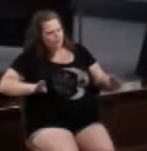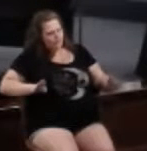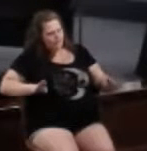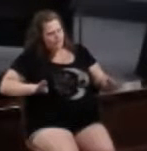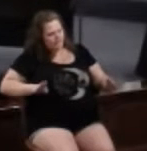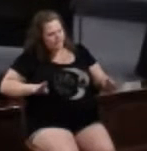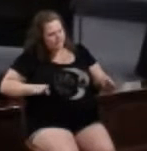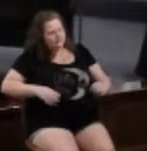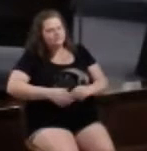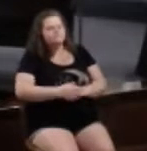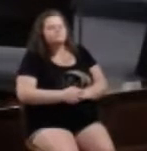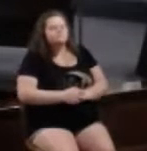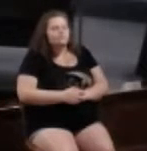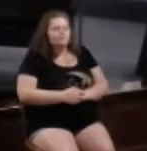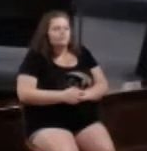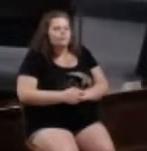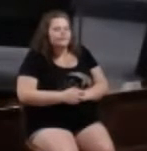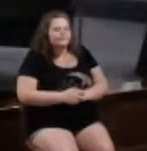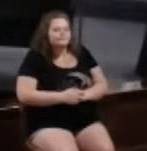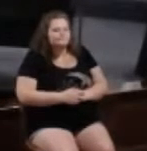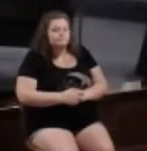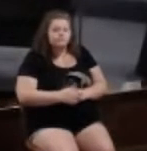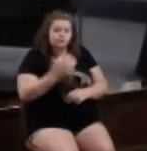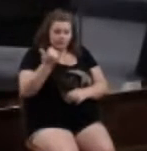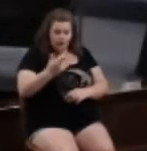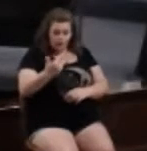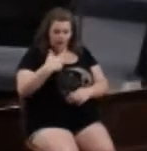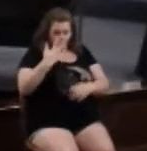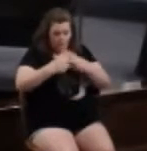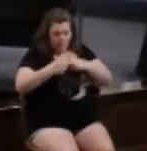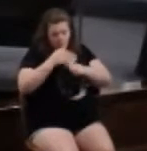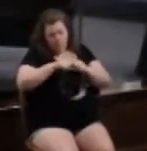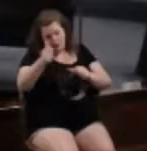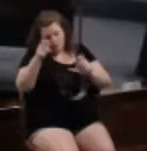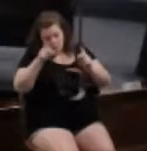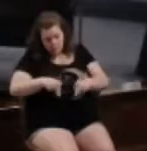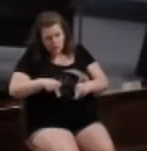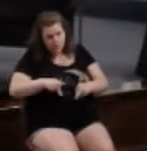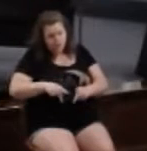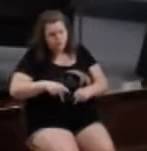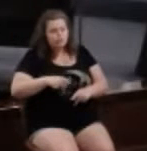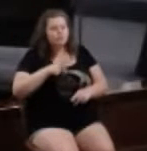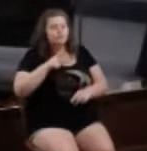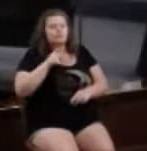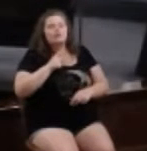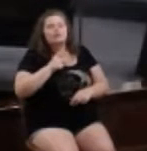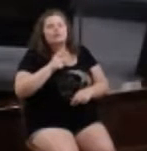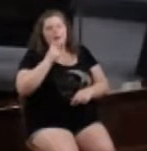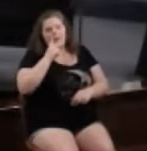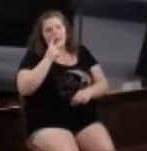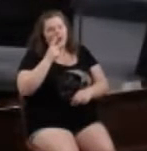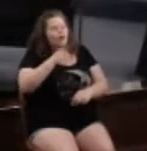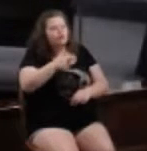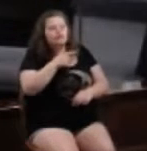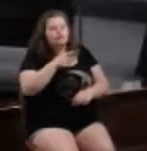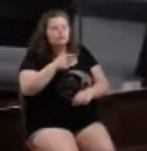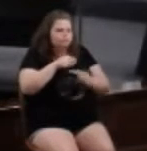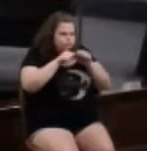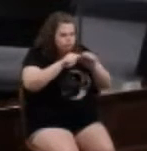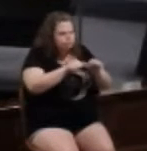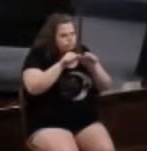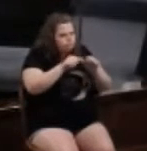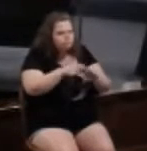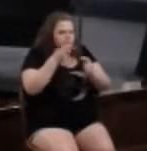So let's look at where we are at this point. You have an issue with someone else. You've gone continually, not once, not twice,